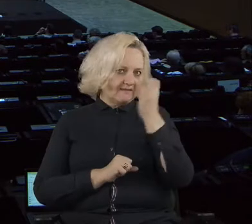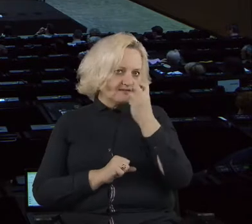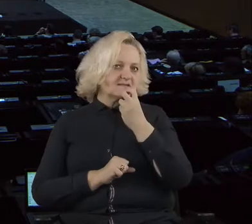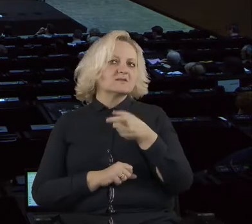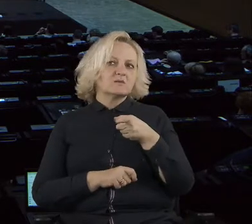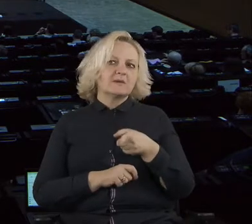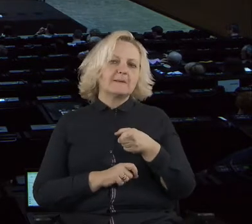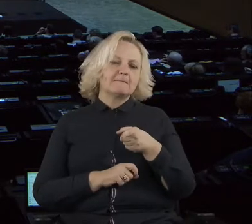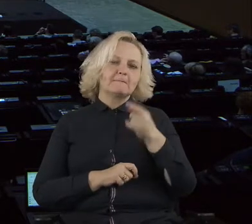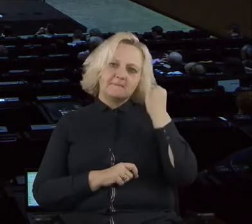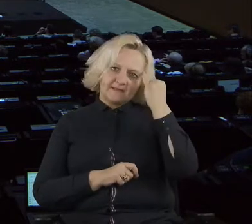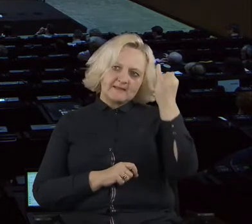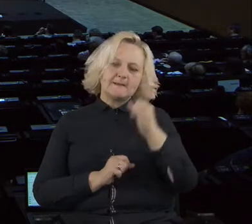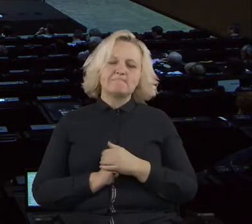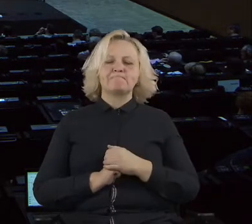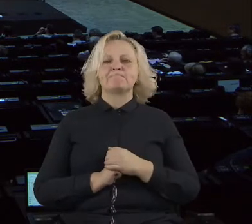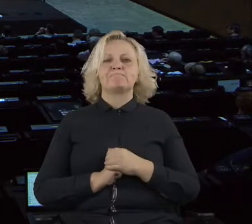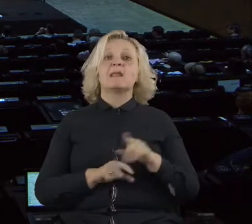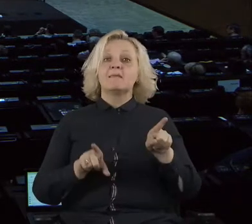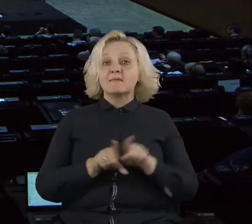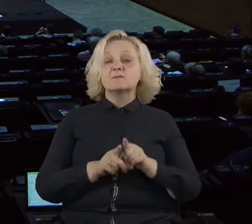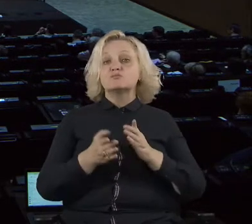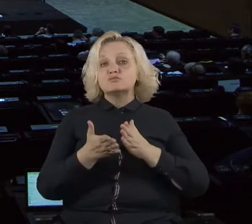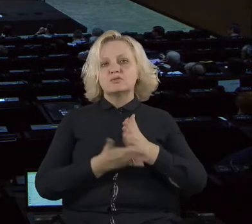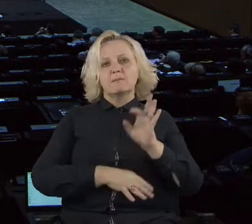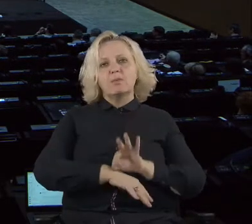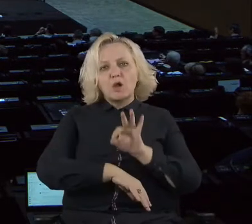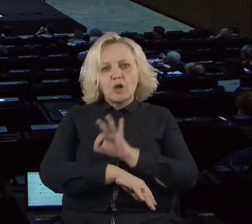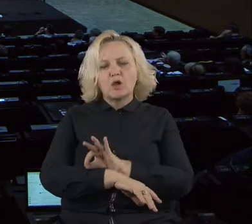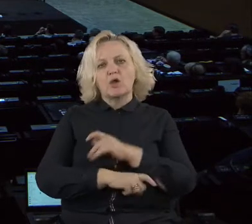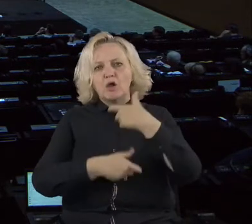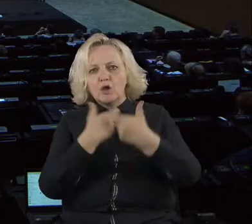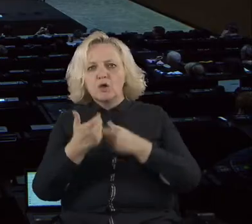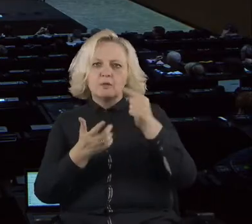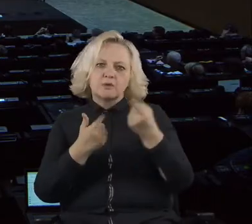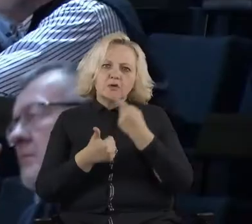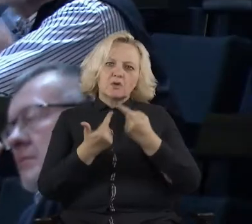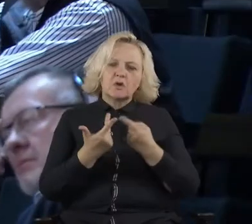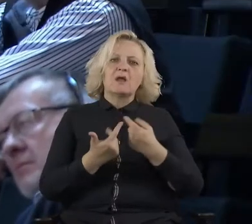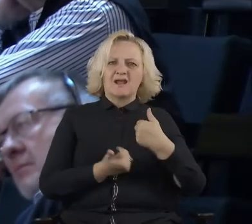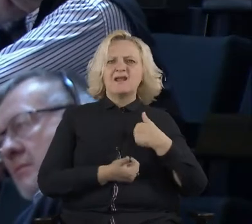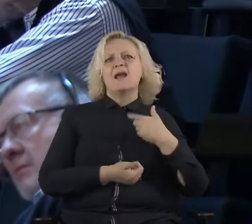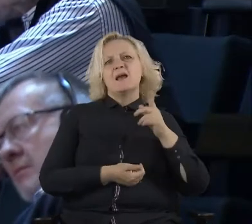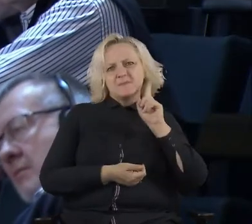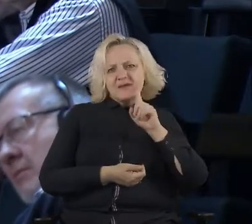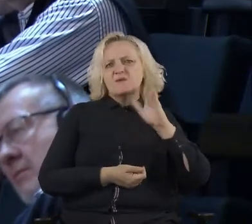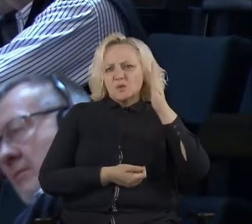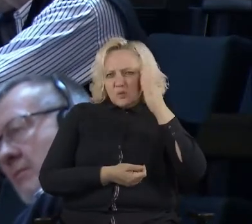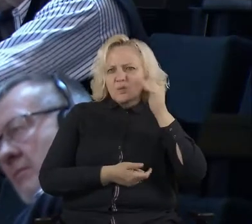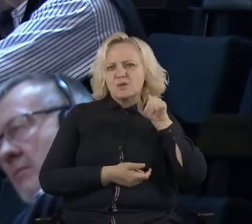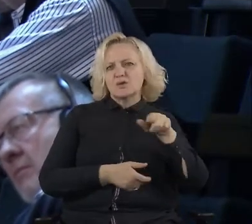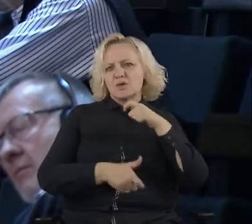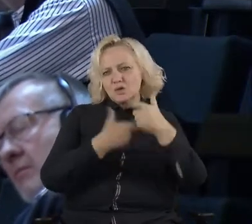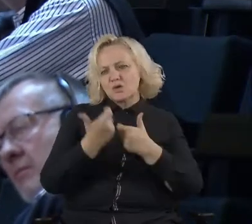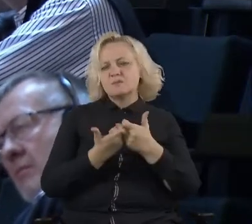Just do it. And yes, we can. There are some of the answers to the question about how to ensure inclusivity of the GovTech.